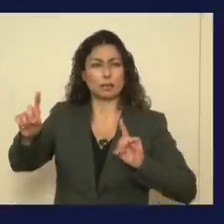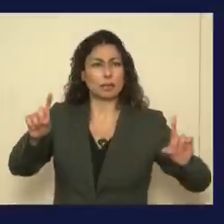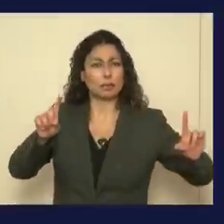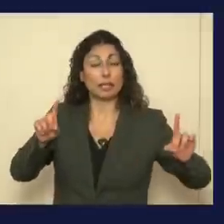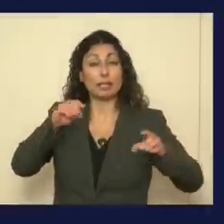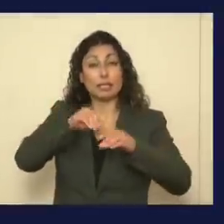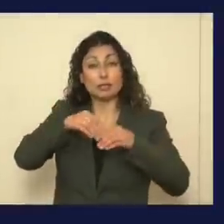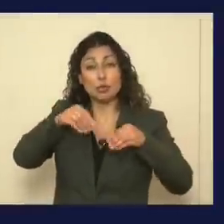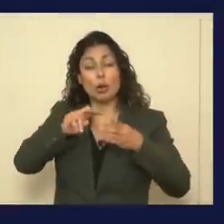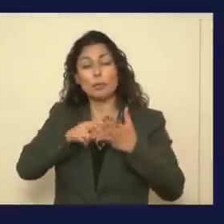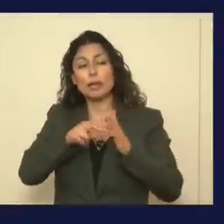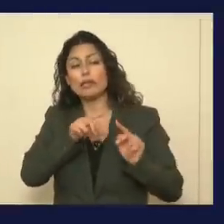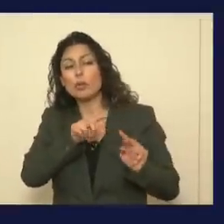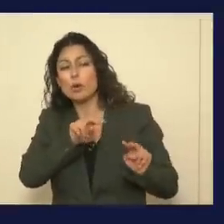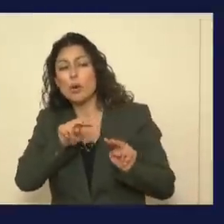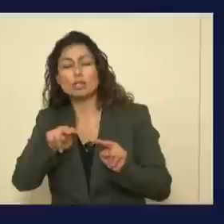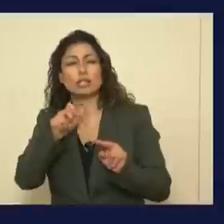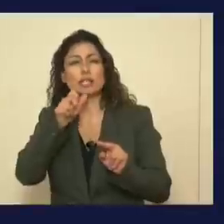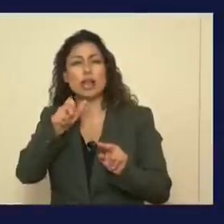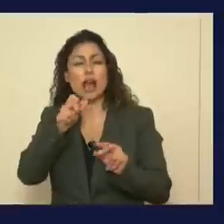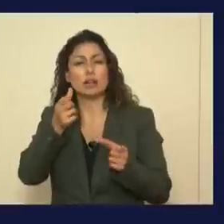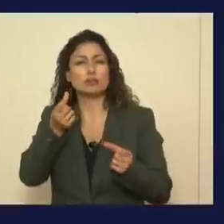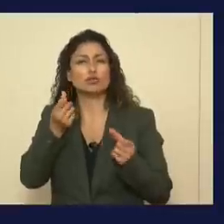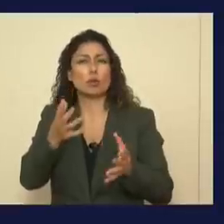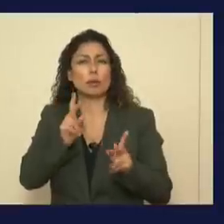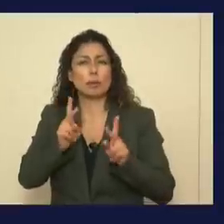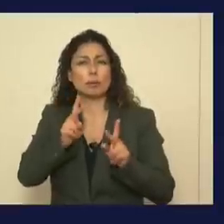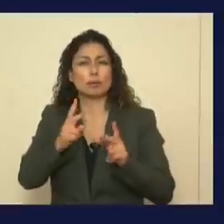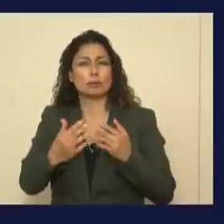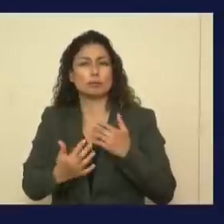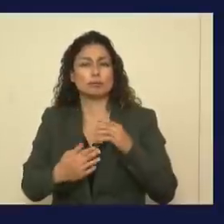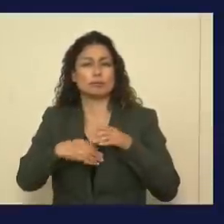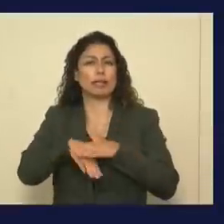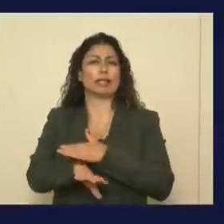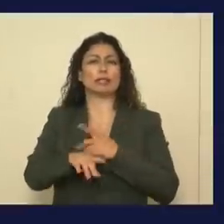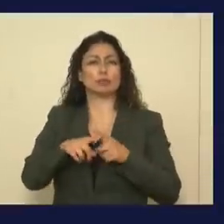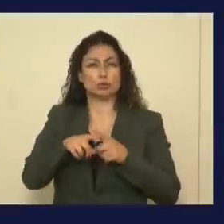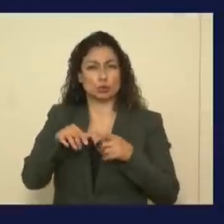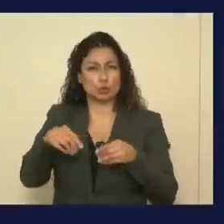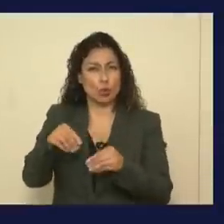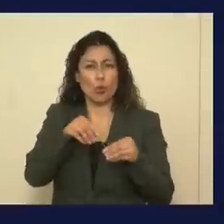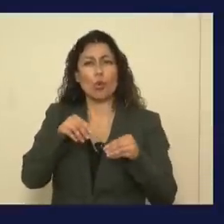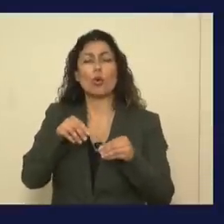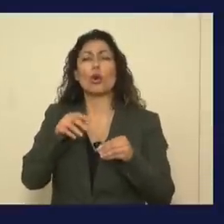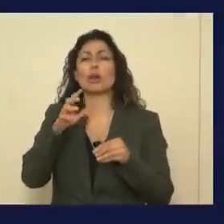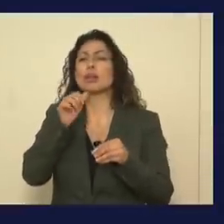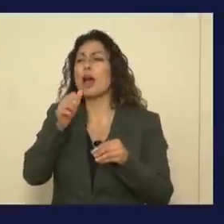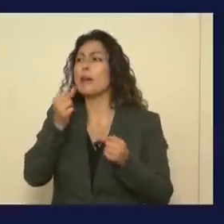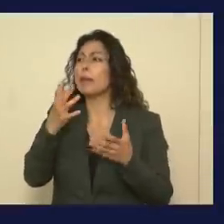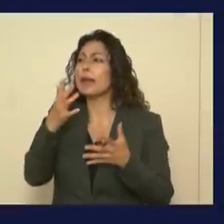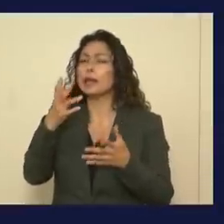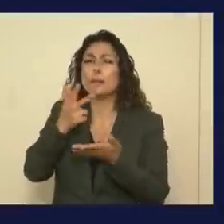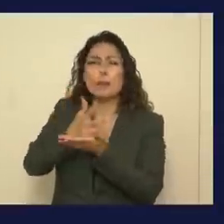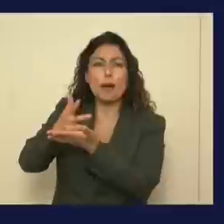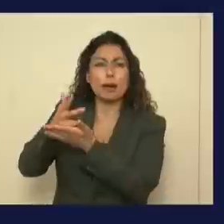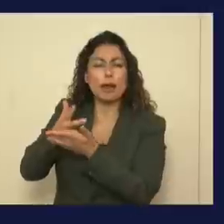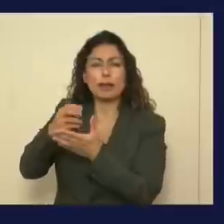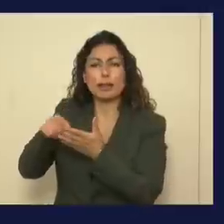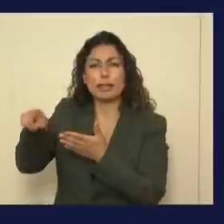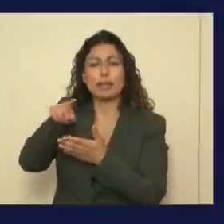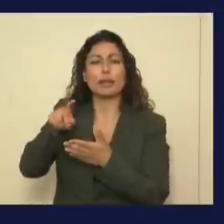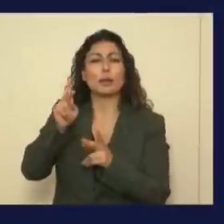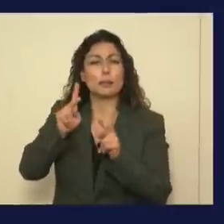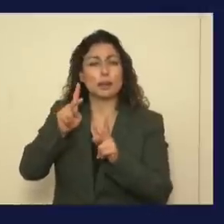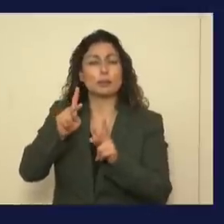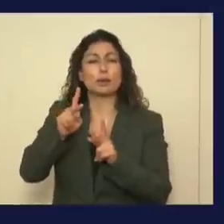retail businesses, so the parking lots weren't quite full, clear adherence for people getting out of their cars, going to shopping and grocery